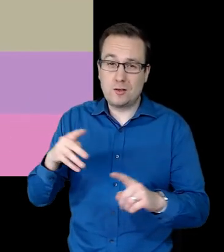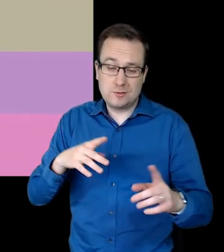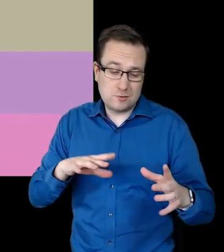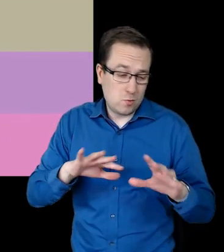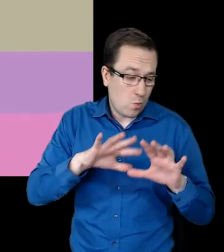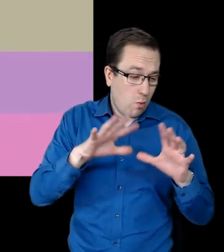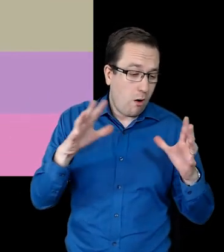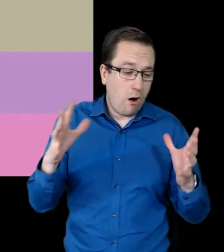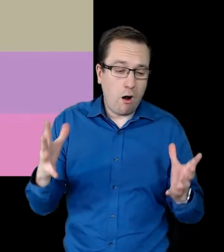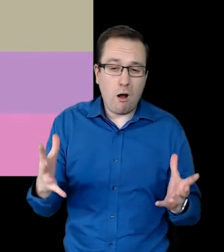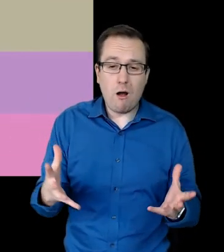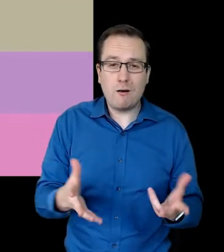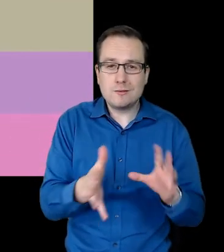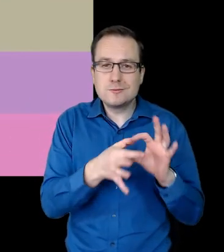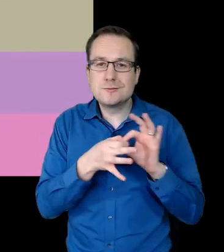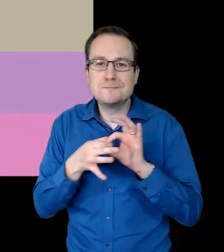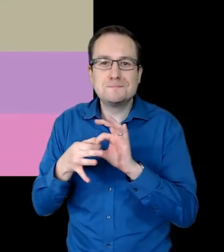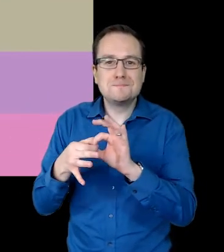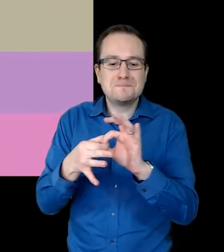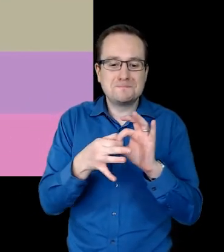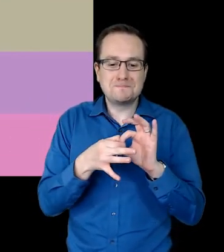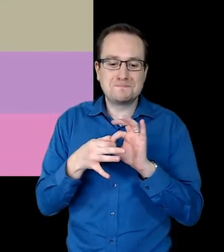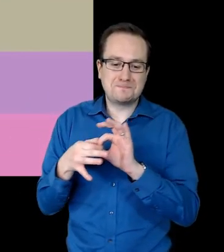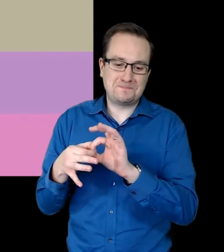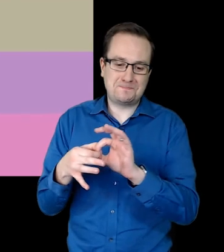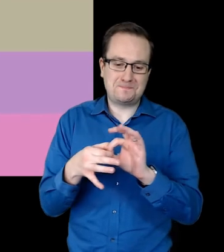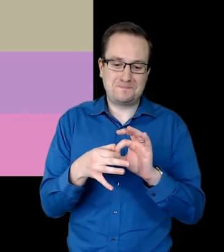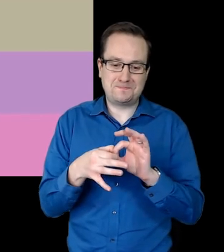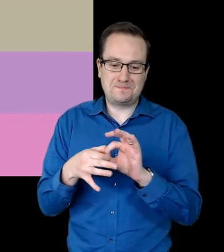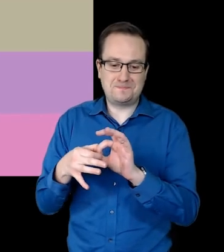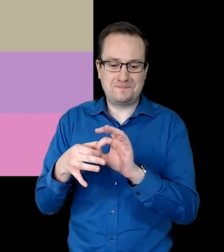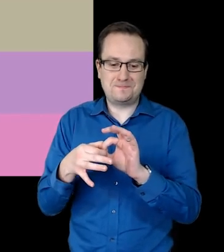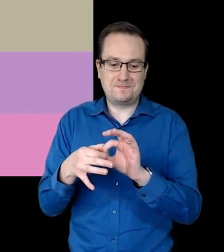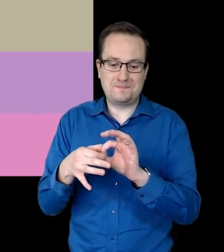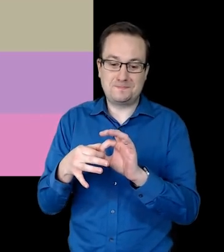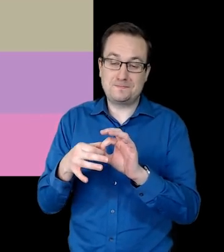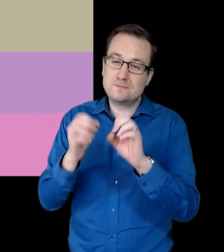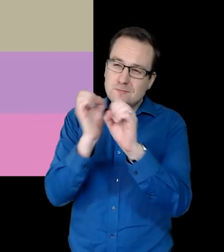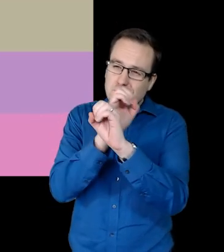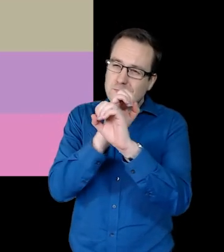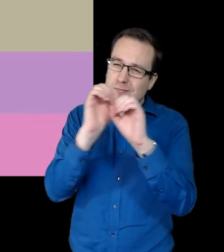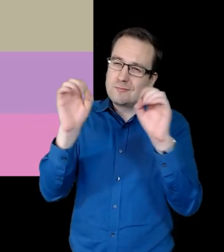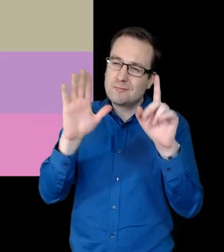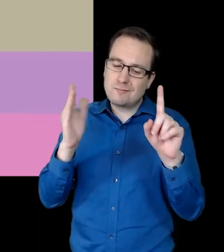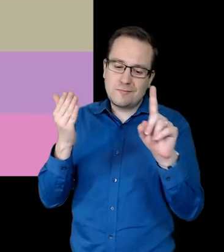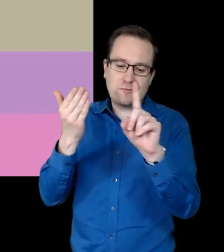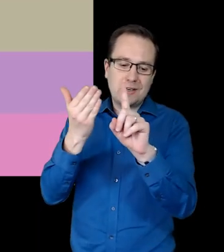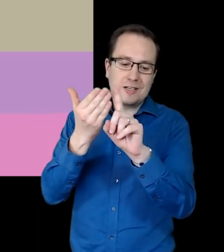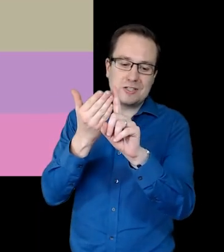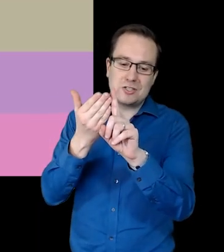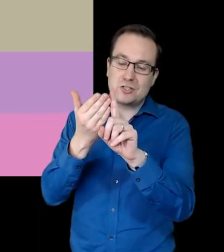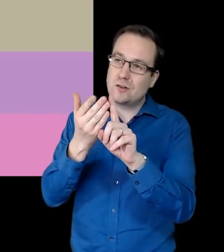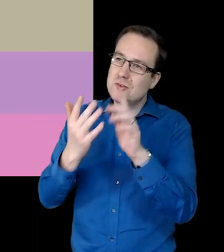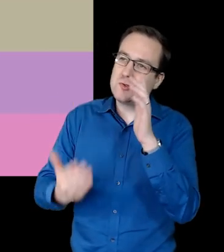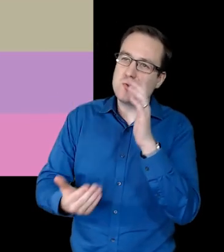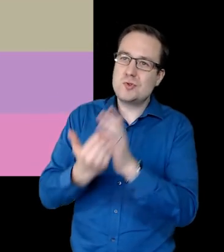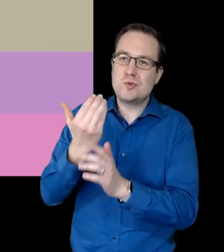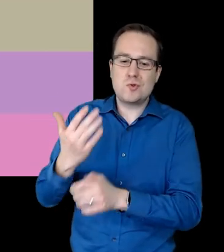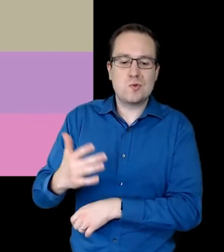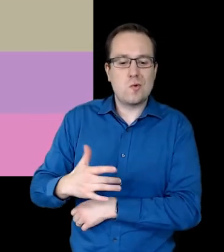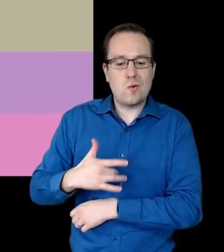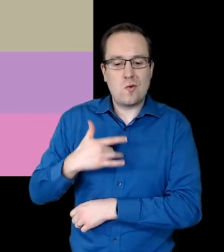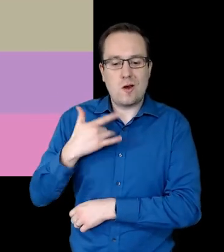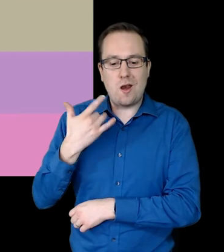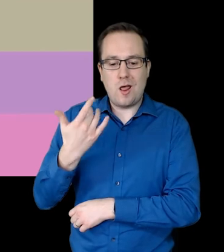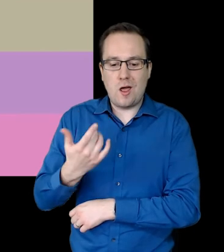world united Within the vision of the